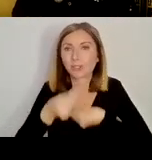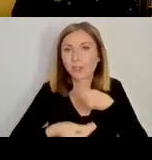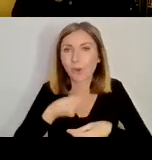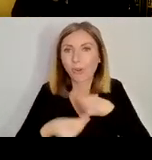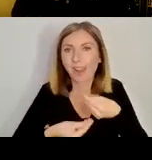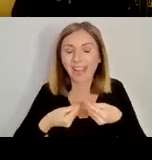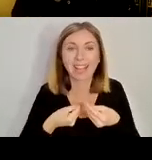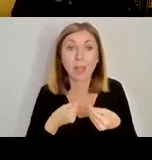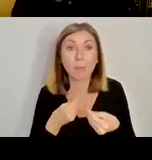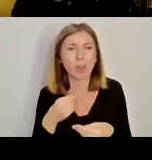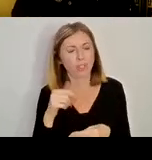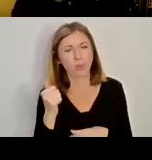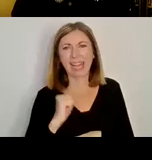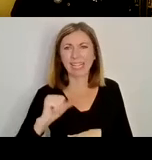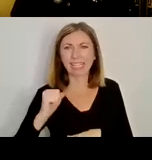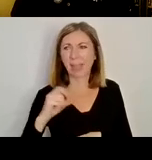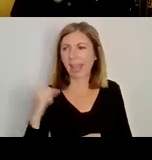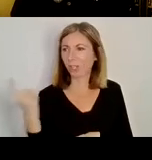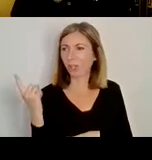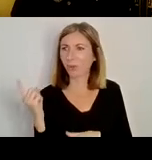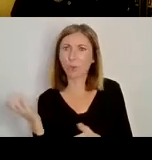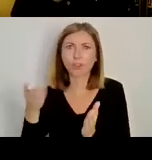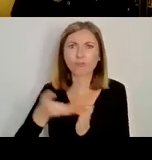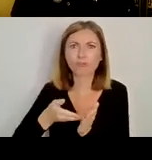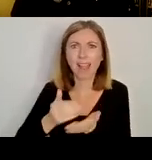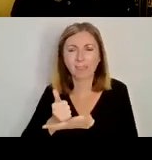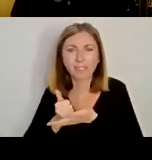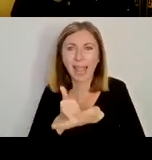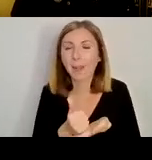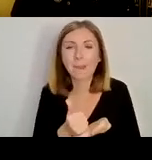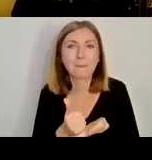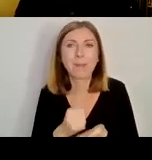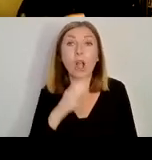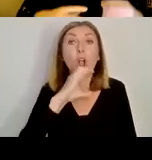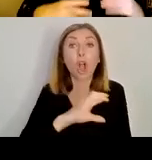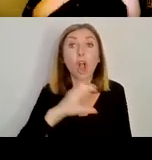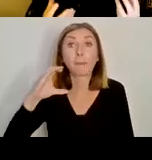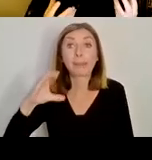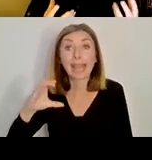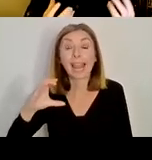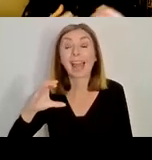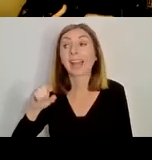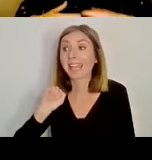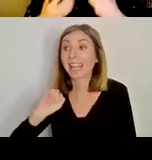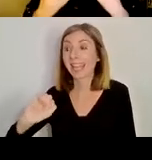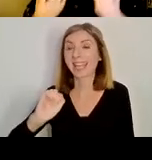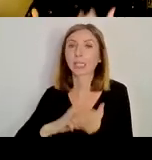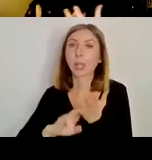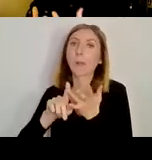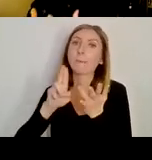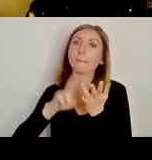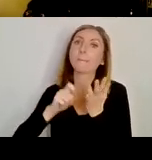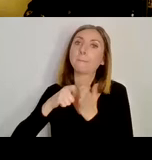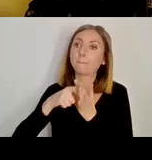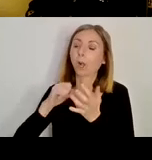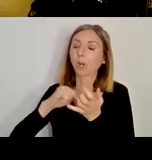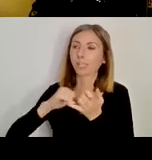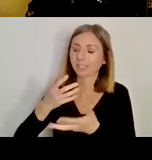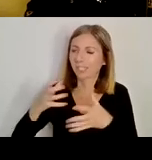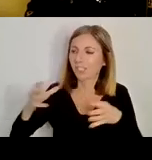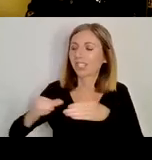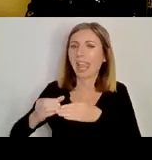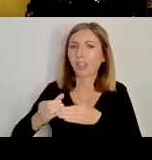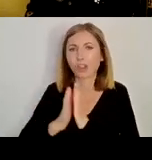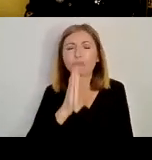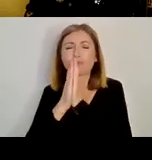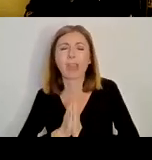save his monks, it's actually Columcilla. And Columcilla and his monks, they pray and through the miraculous power of Columcilla,